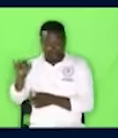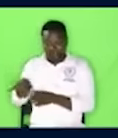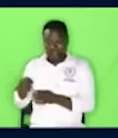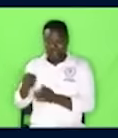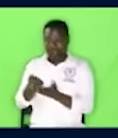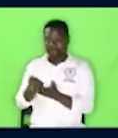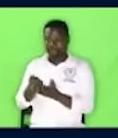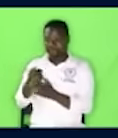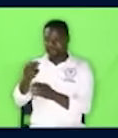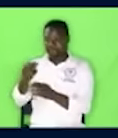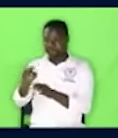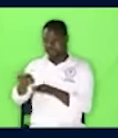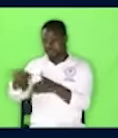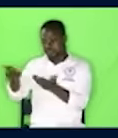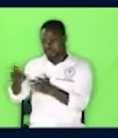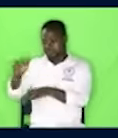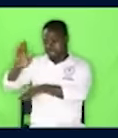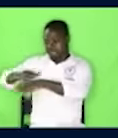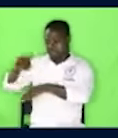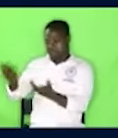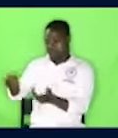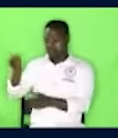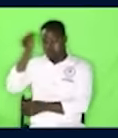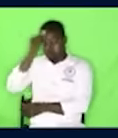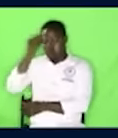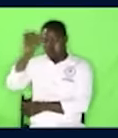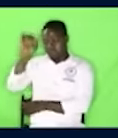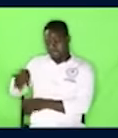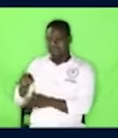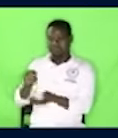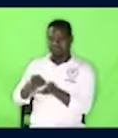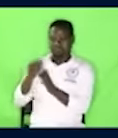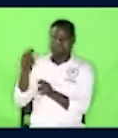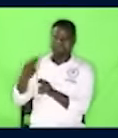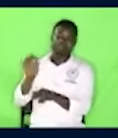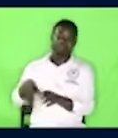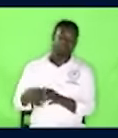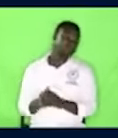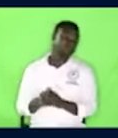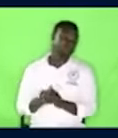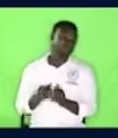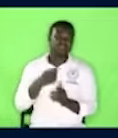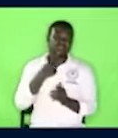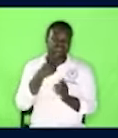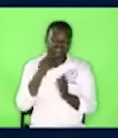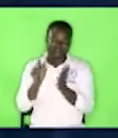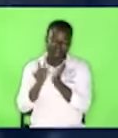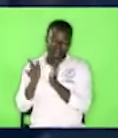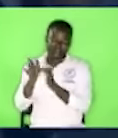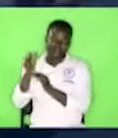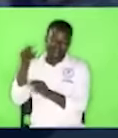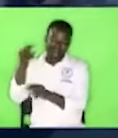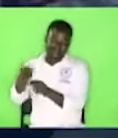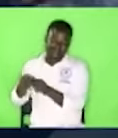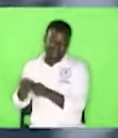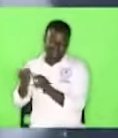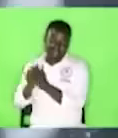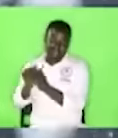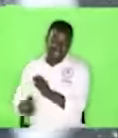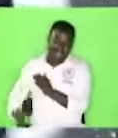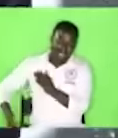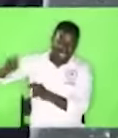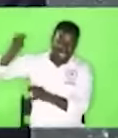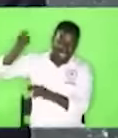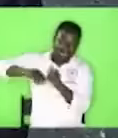called or known. Now when we say that Jesus' name is above every name it is